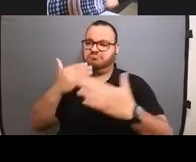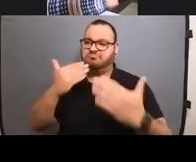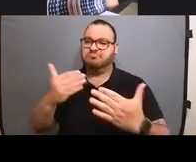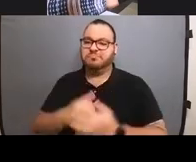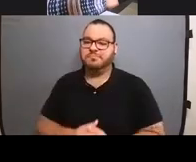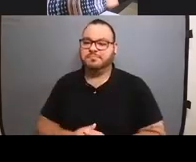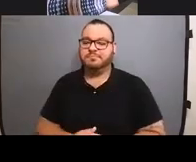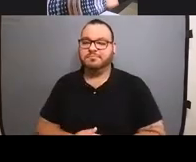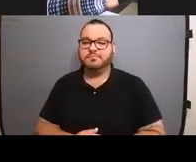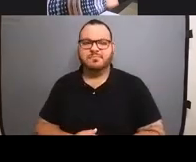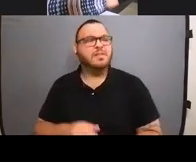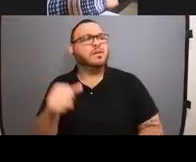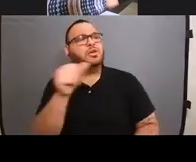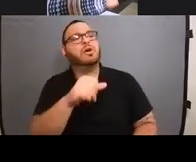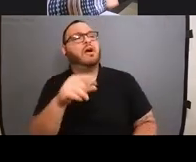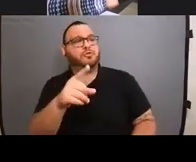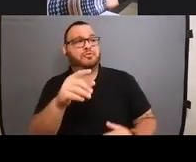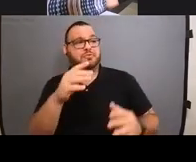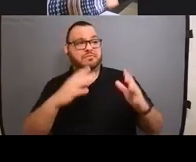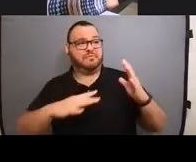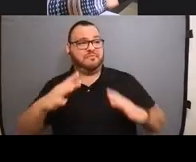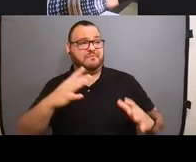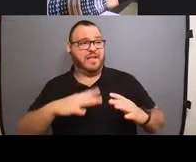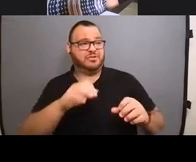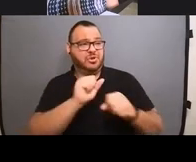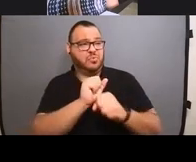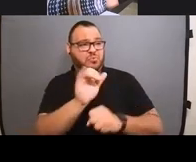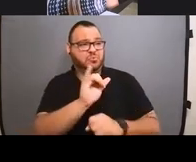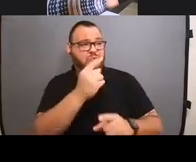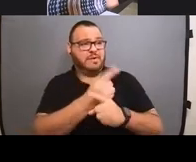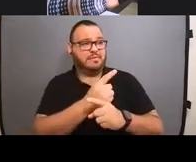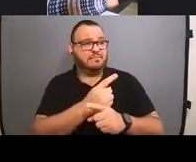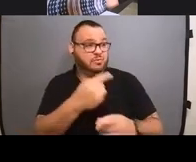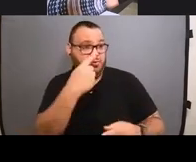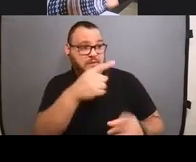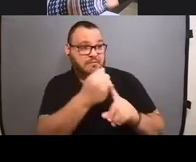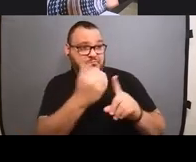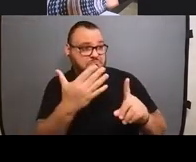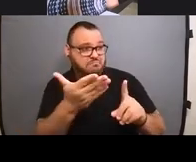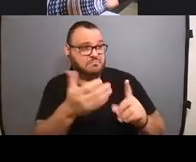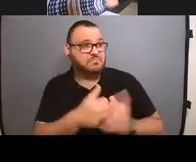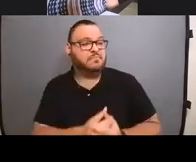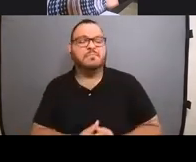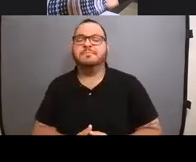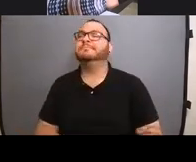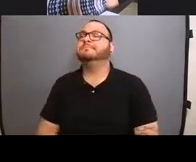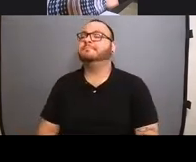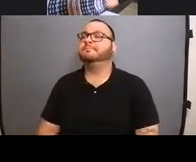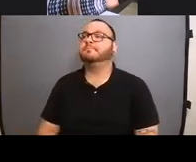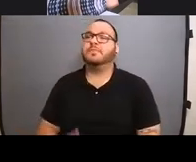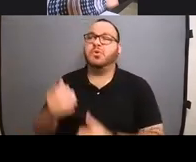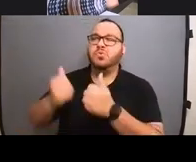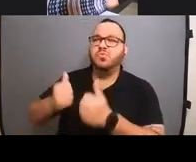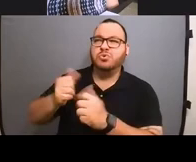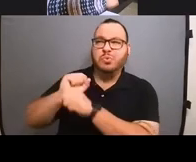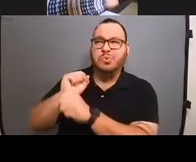You've done some other fashion work. Can you tell us about that? Um, at which, which work